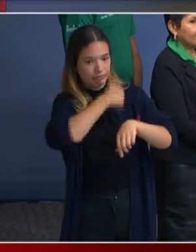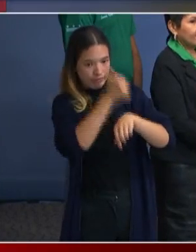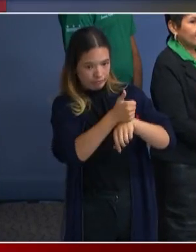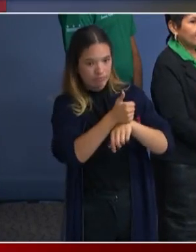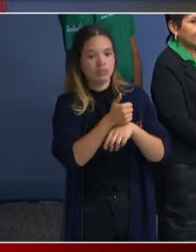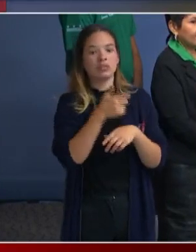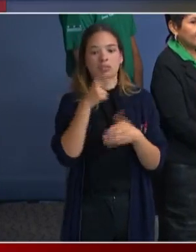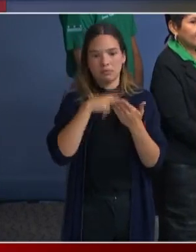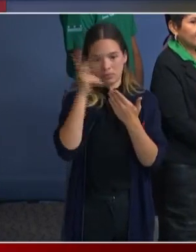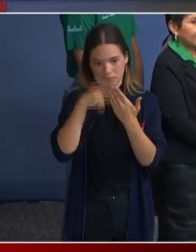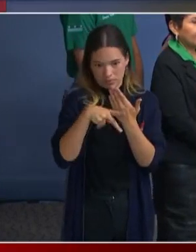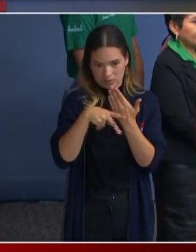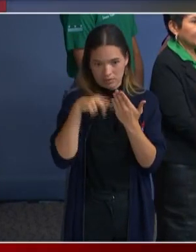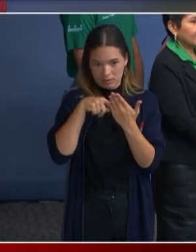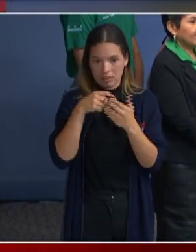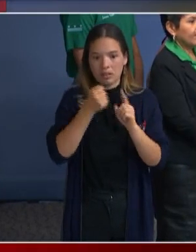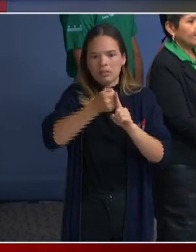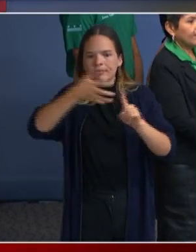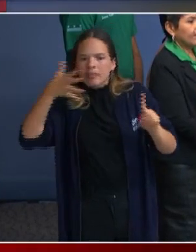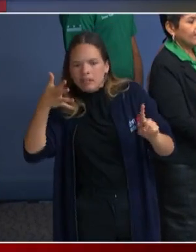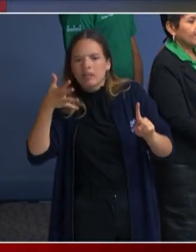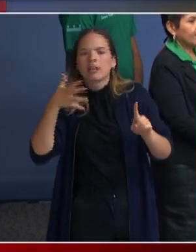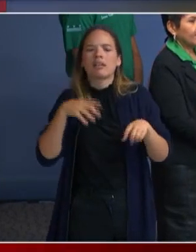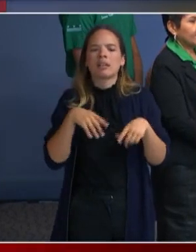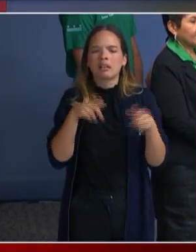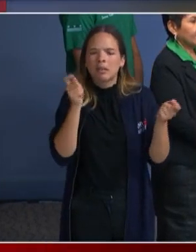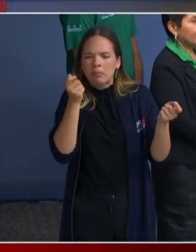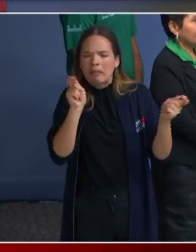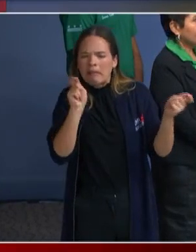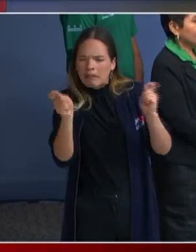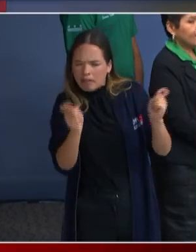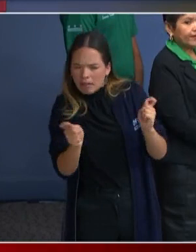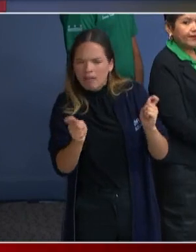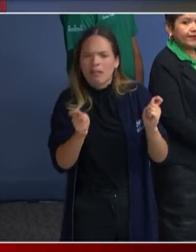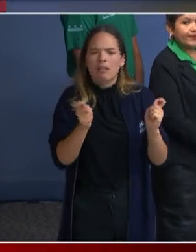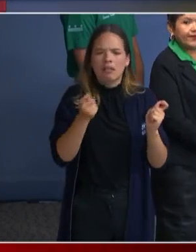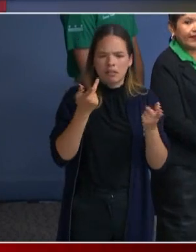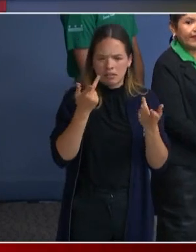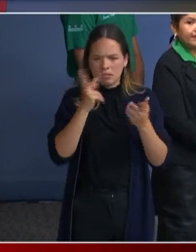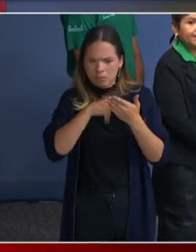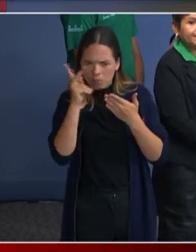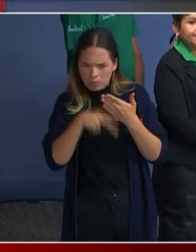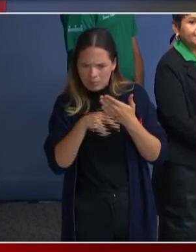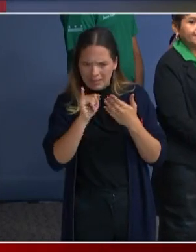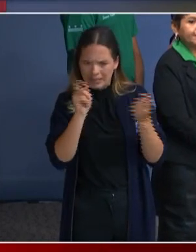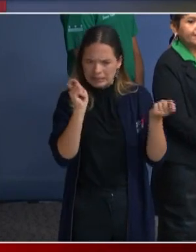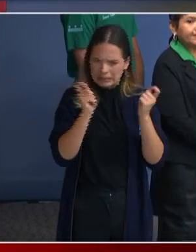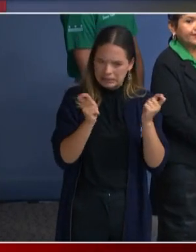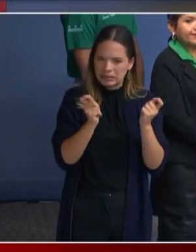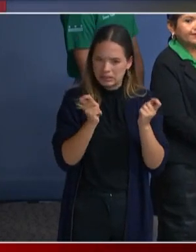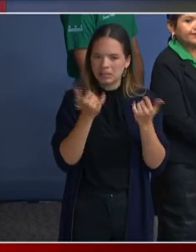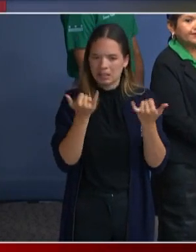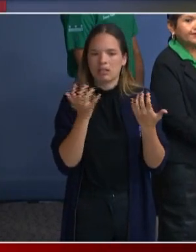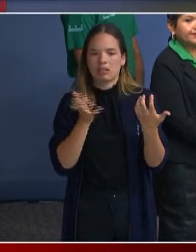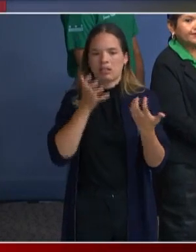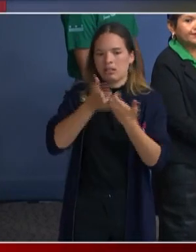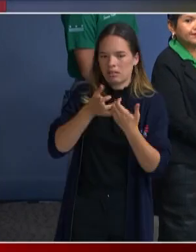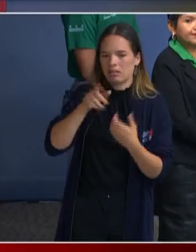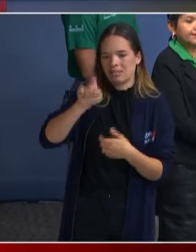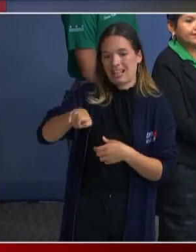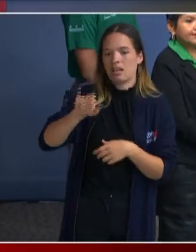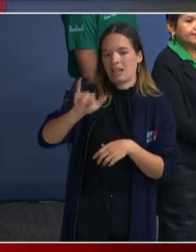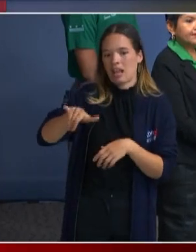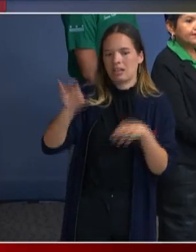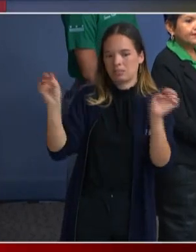expand or modify existing programs in response to the emergency. I will also be sending